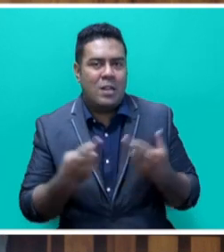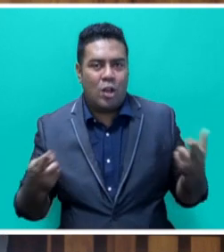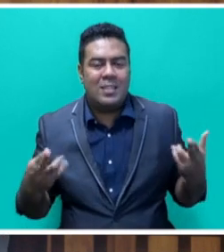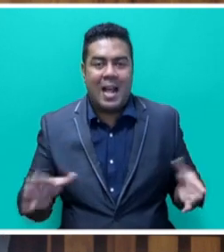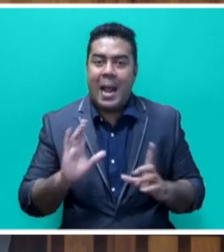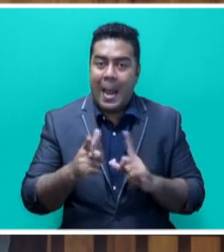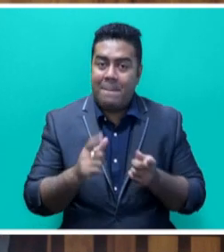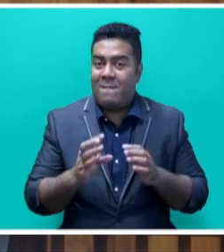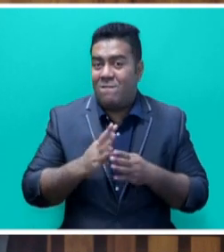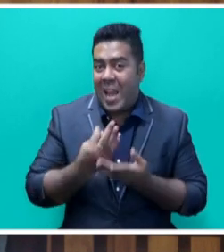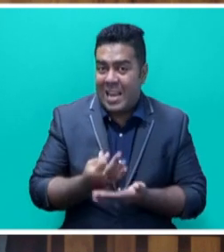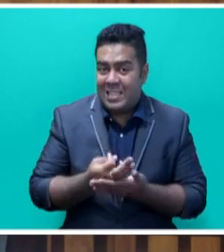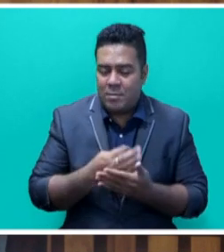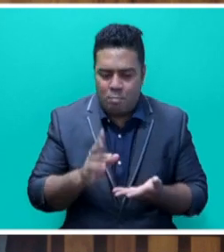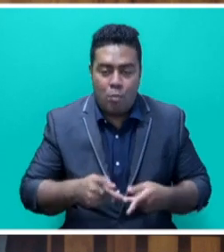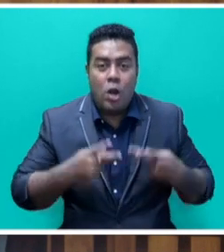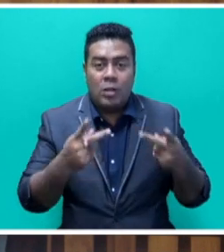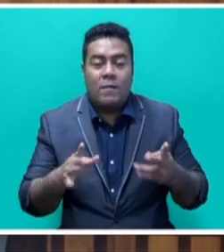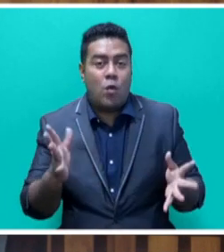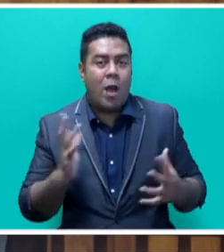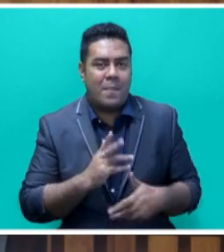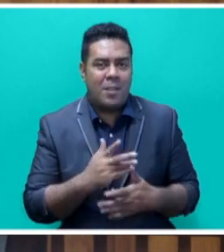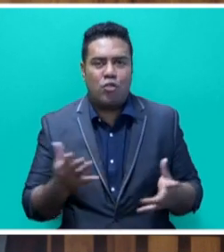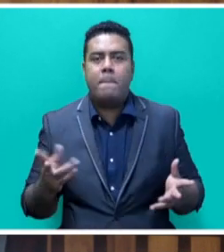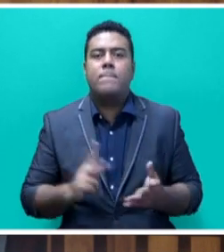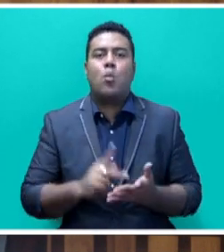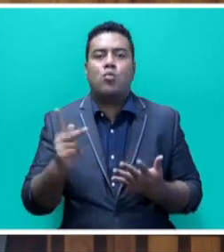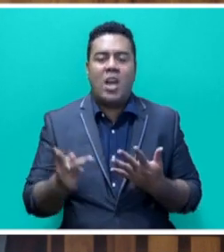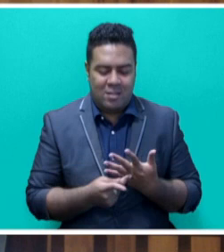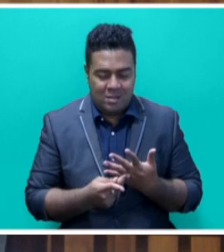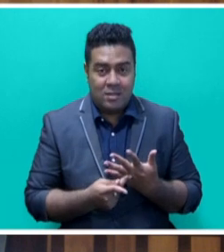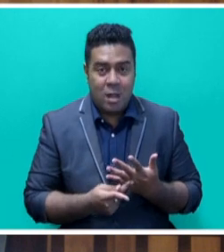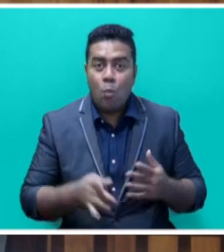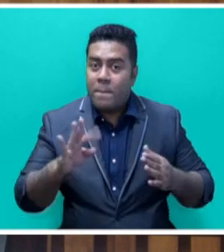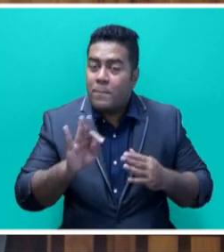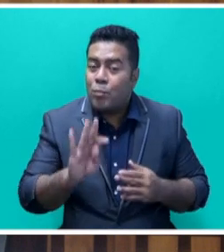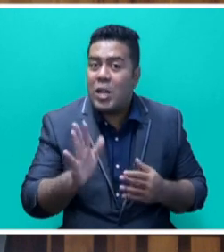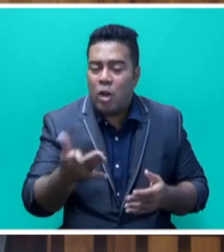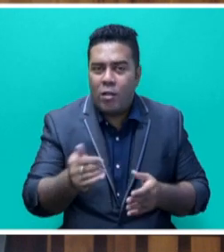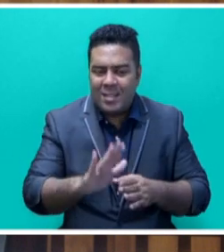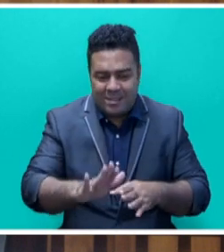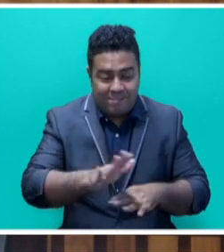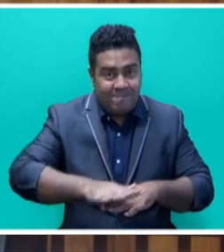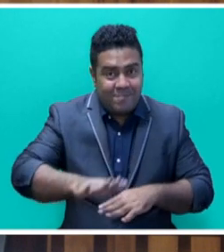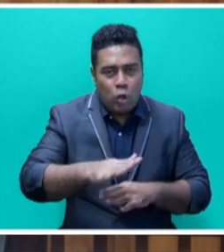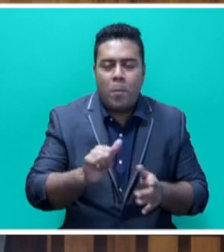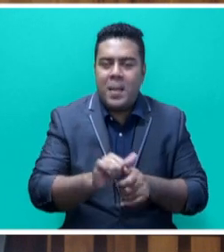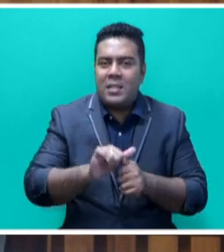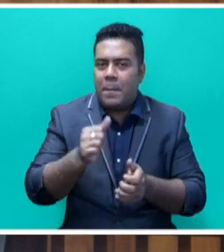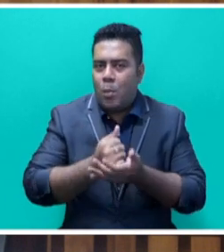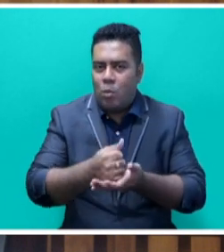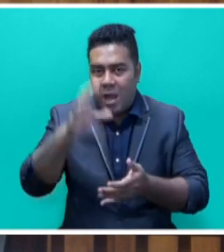finance to prioritise financing for adaptation projects, and we will be putting pressure on these funding sources to better support